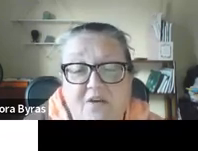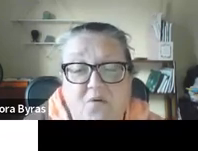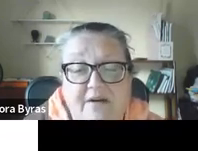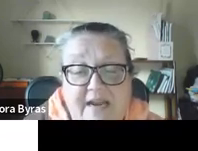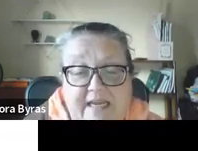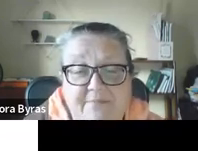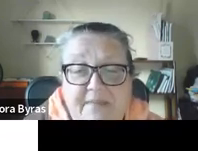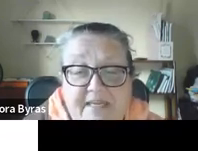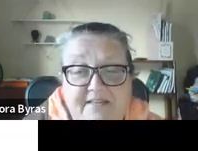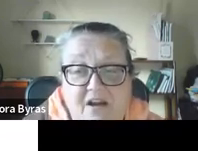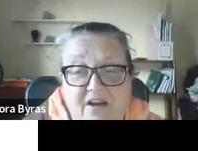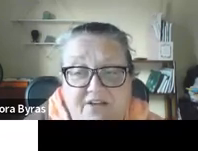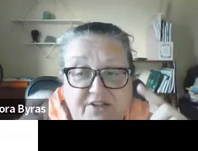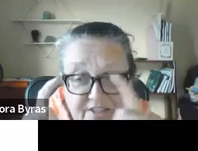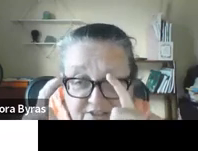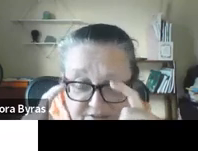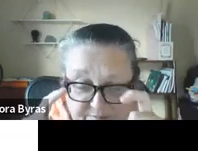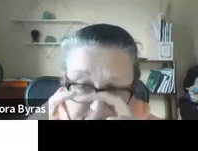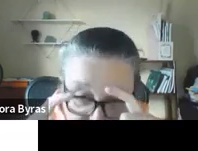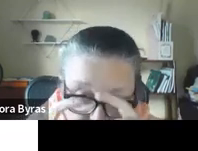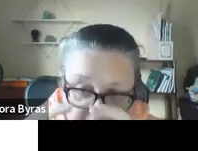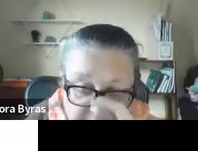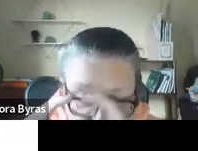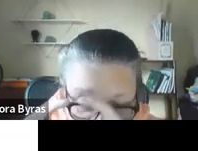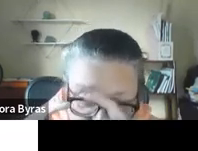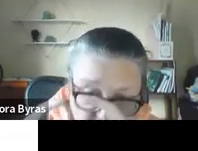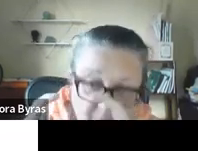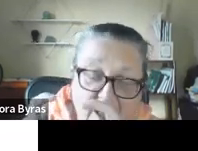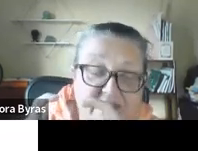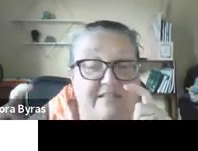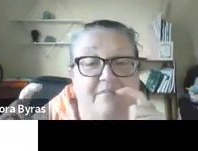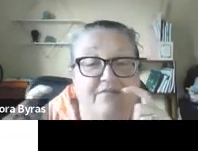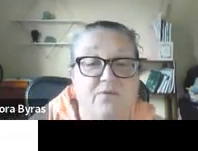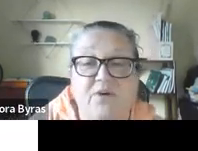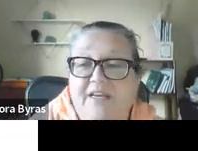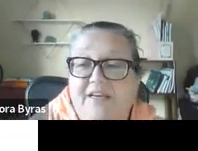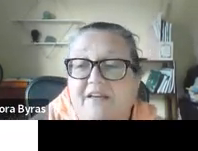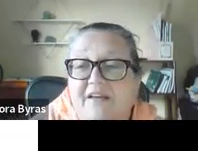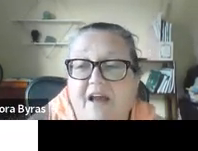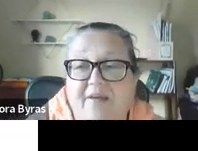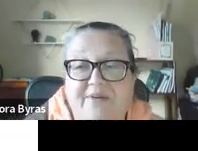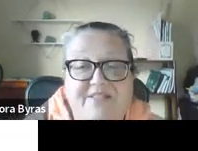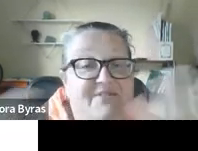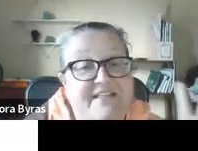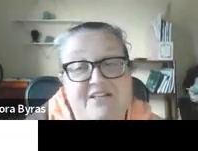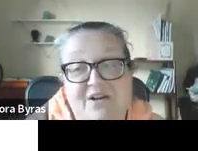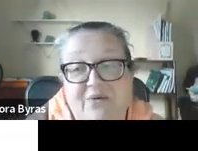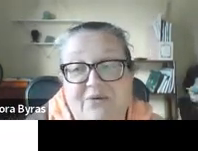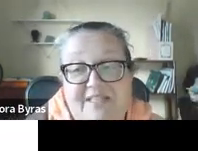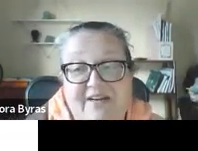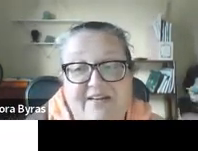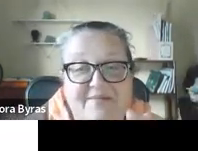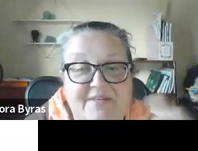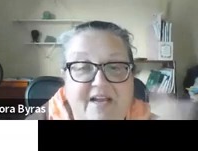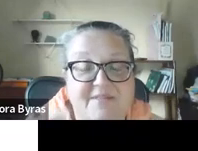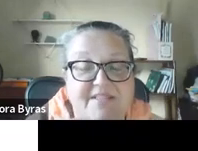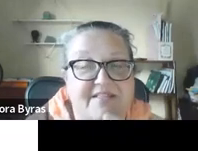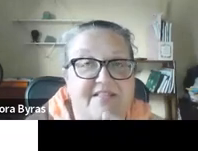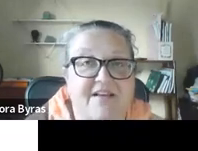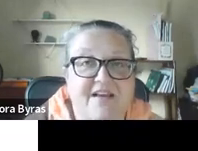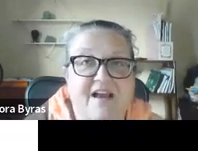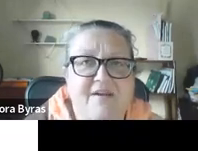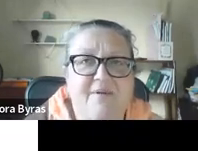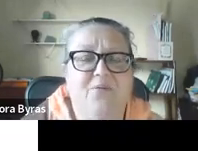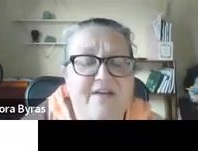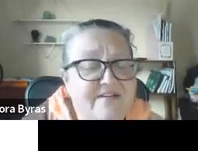that your name is on your little Brady Bunch box, if you would. We do like to know who's here, and sometimes